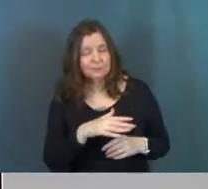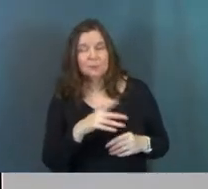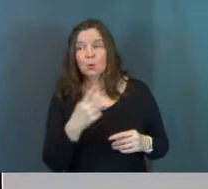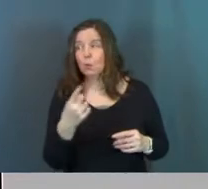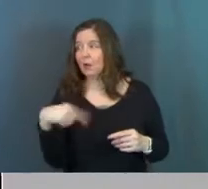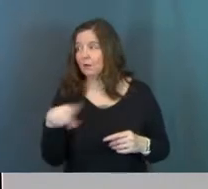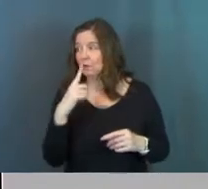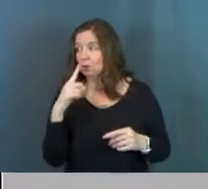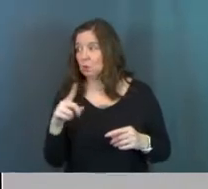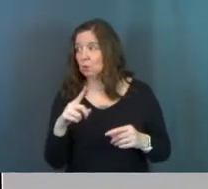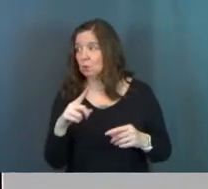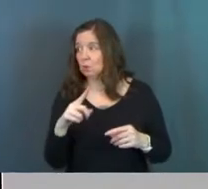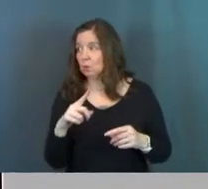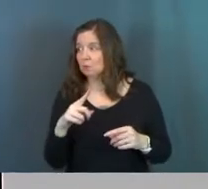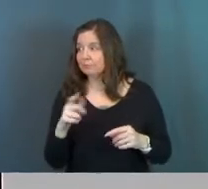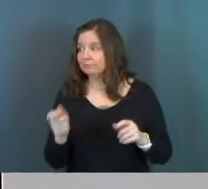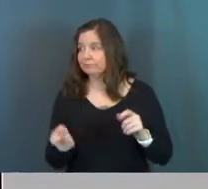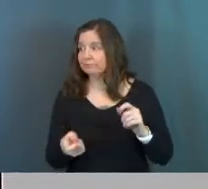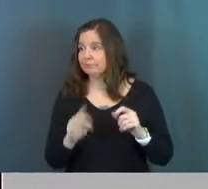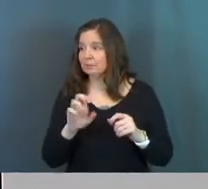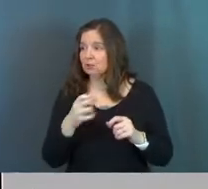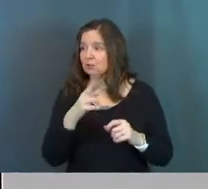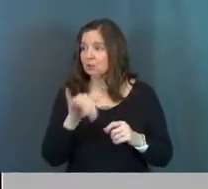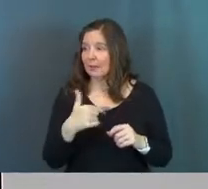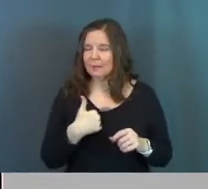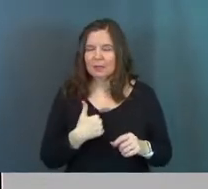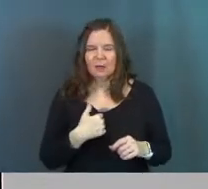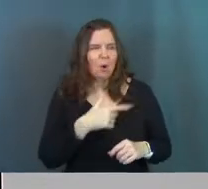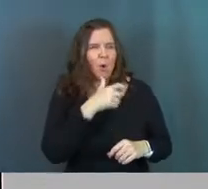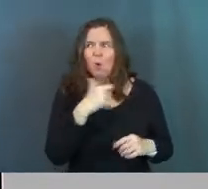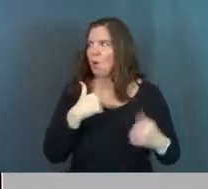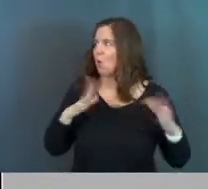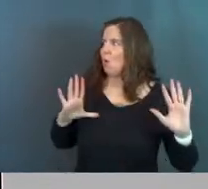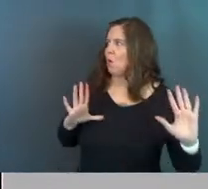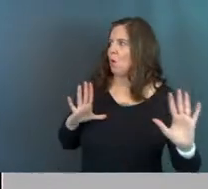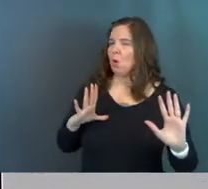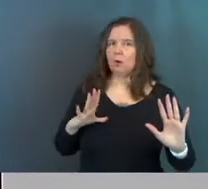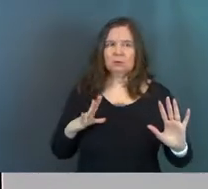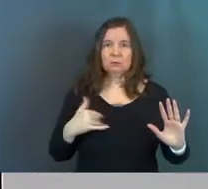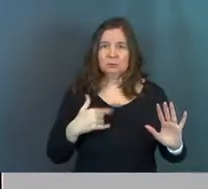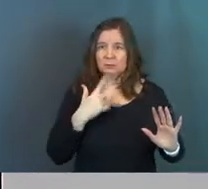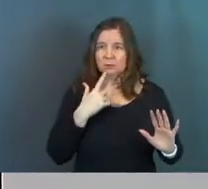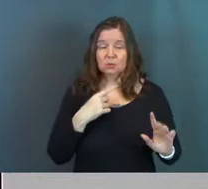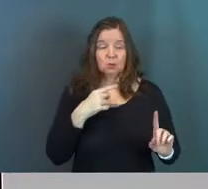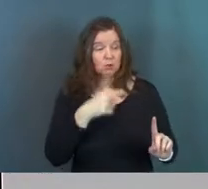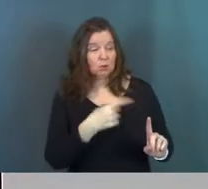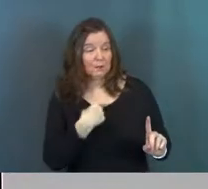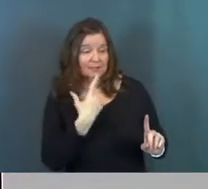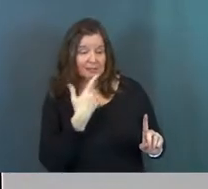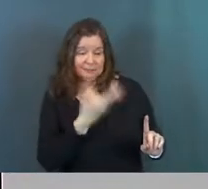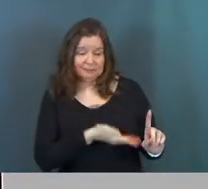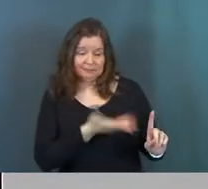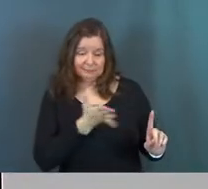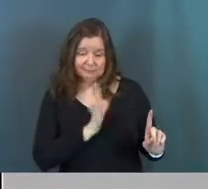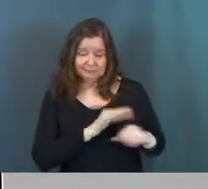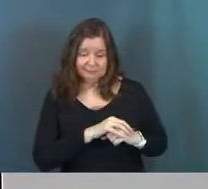to the disciples, one of you guys is going to betray me, right? And they're like, well, it's not me, Lord. Who is it? is it? Judas is like, is it me, Lord? And Jesus goes, you've said it.